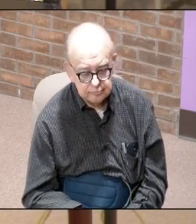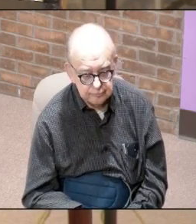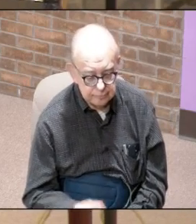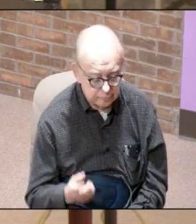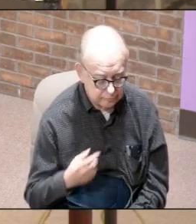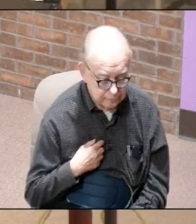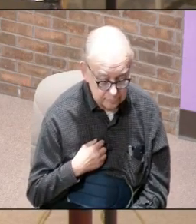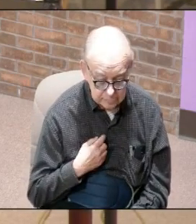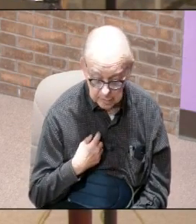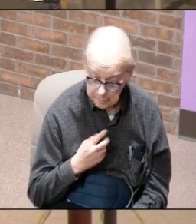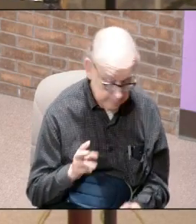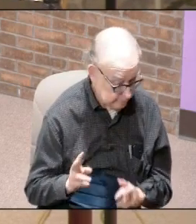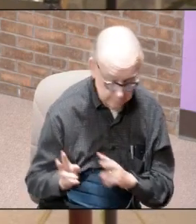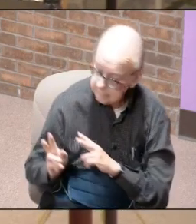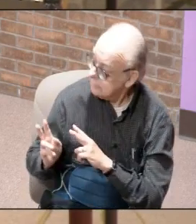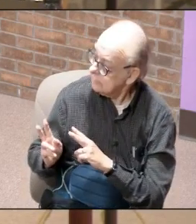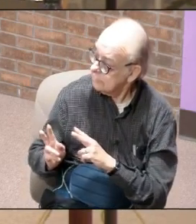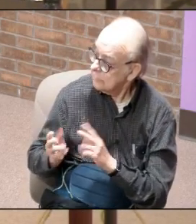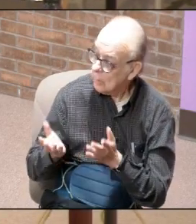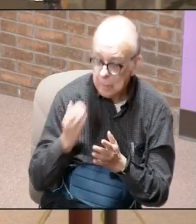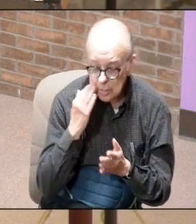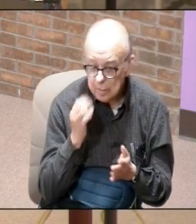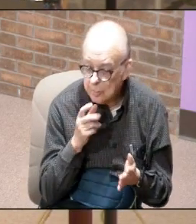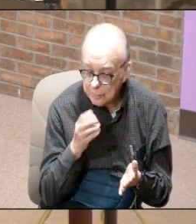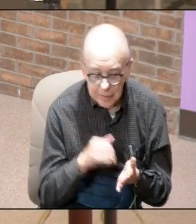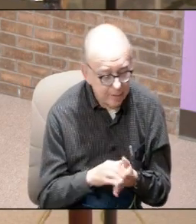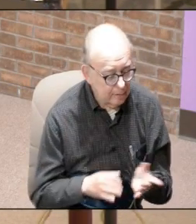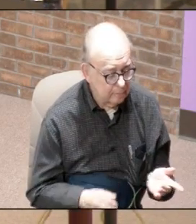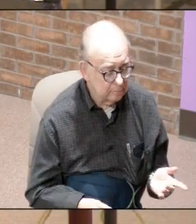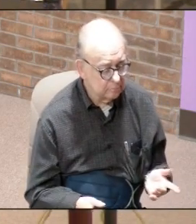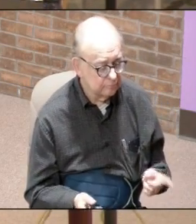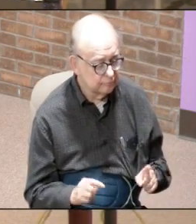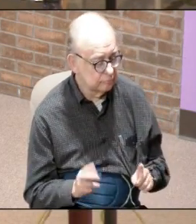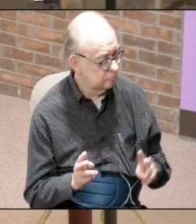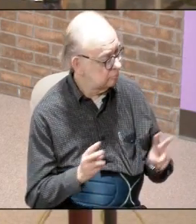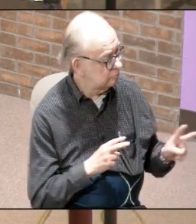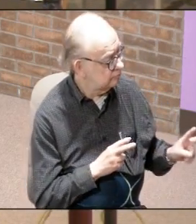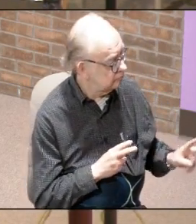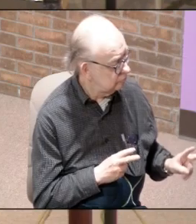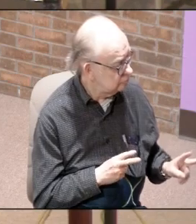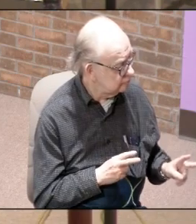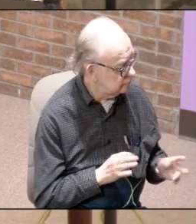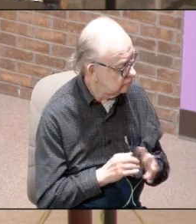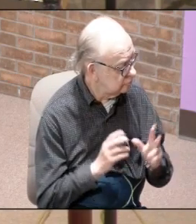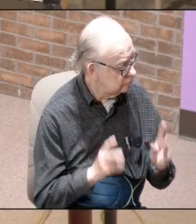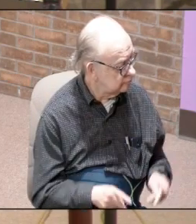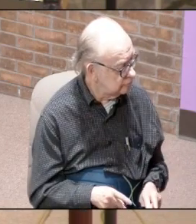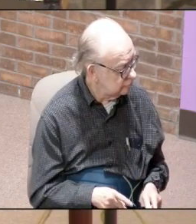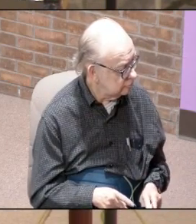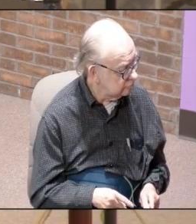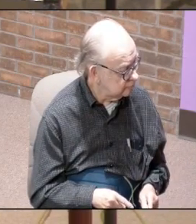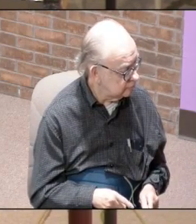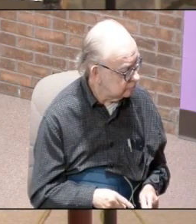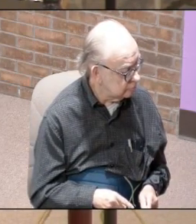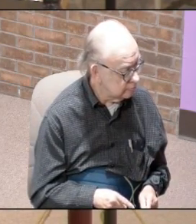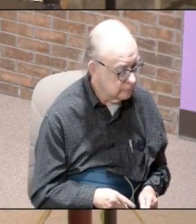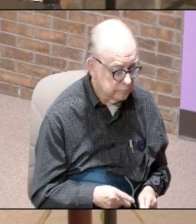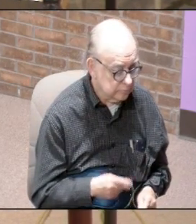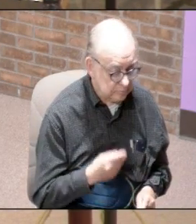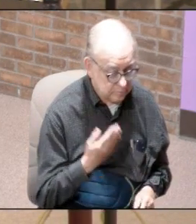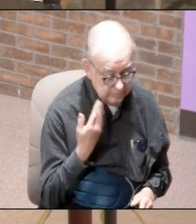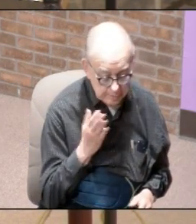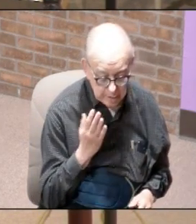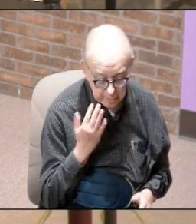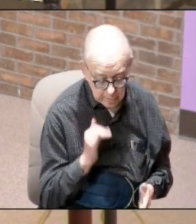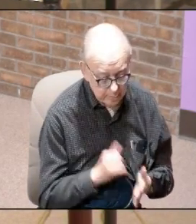I turning around because I want to know who said it now when I turn around and I look at that person I may not recognize